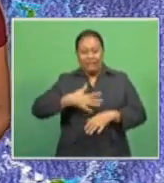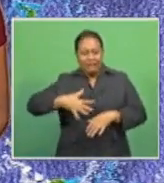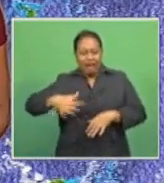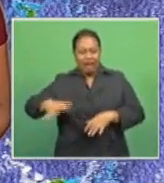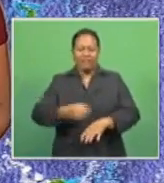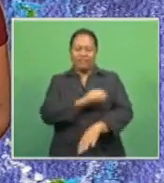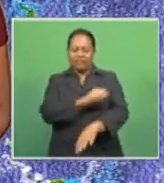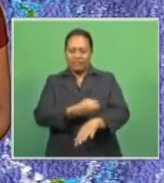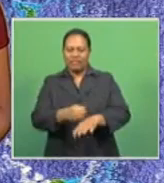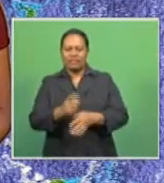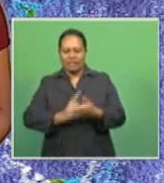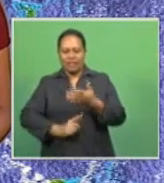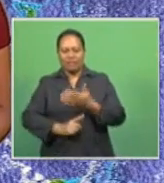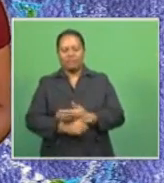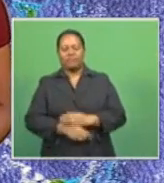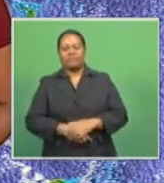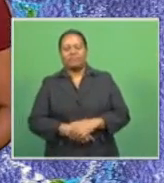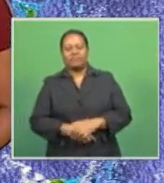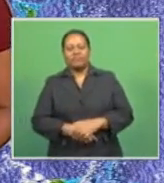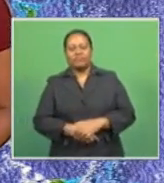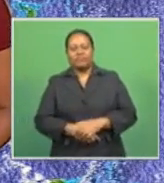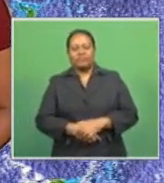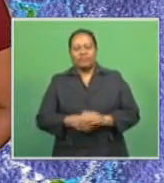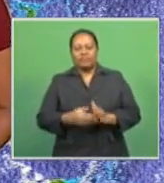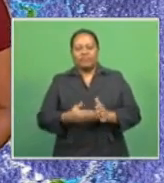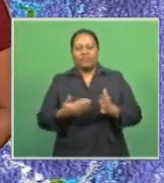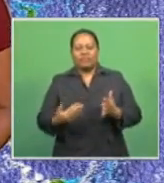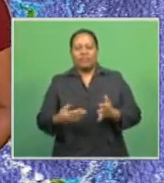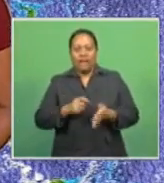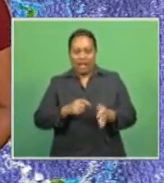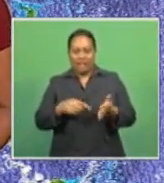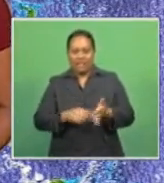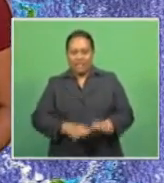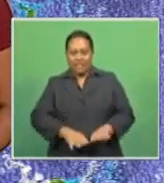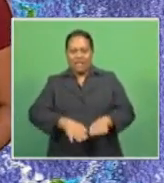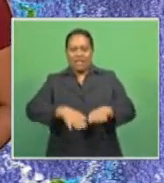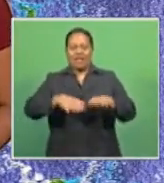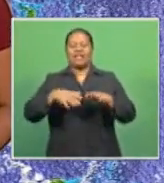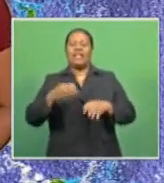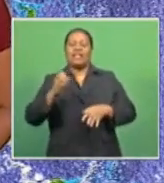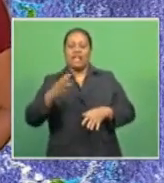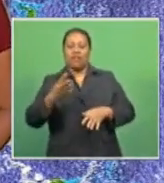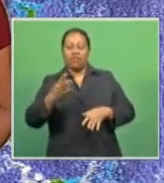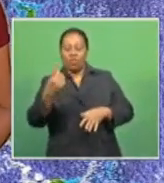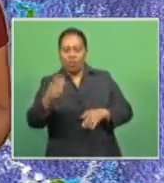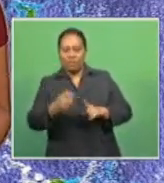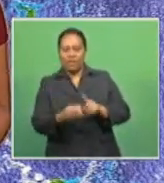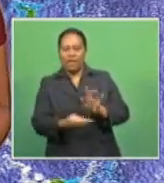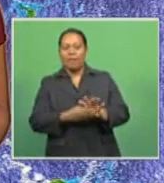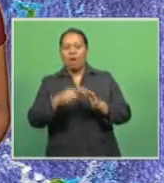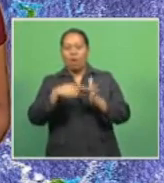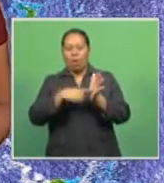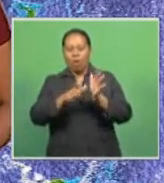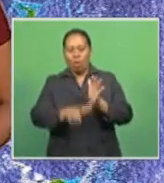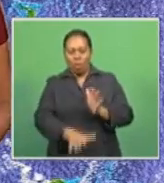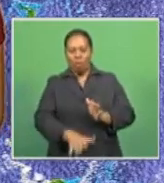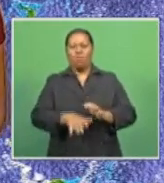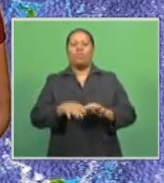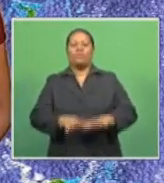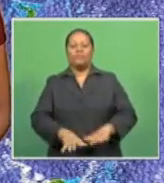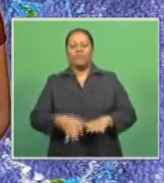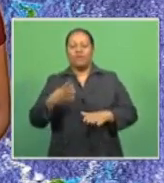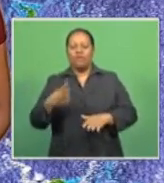Mariners, please take heed. Now, turning to the tides. High tide at 10.41pm with low tide at 4